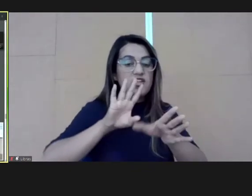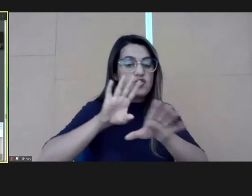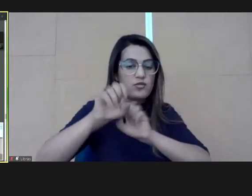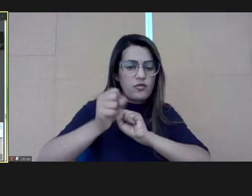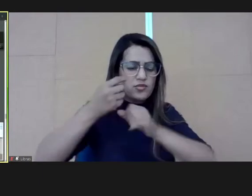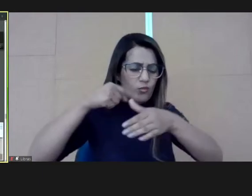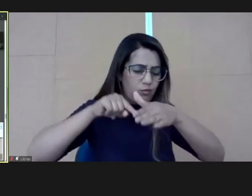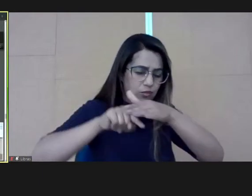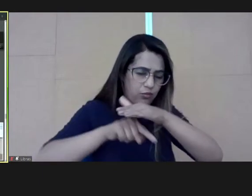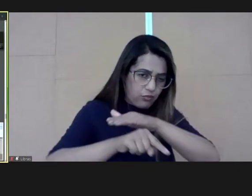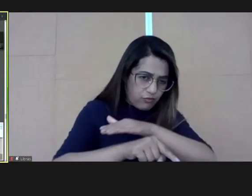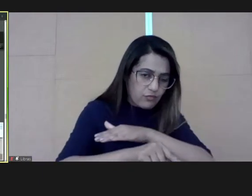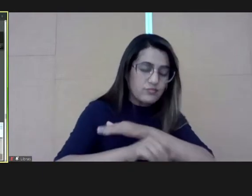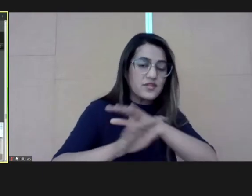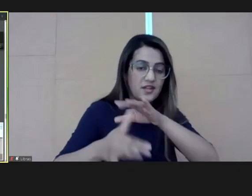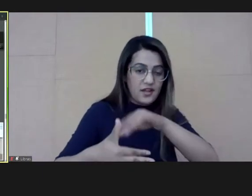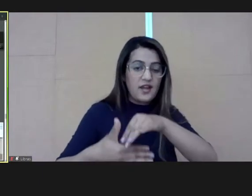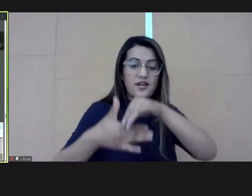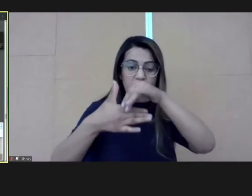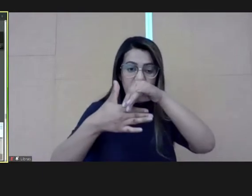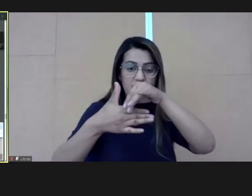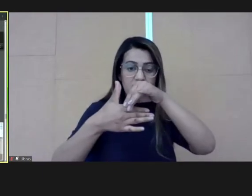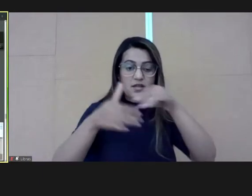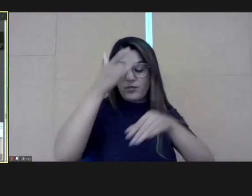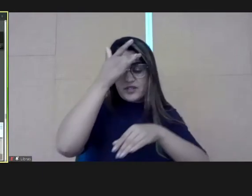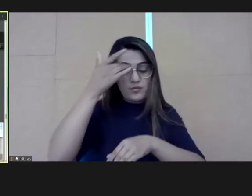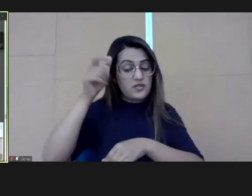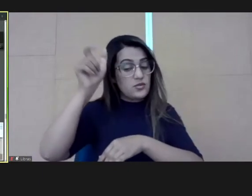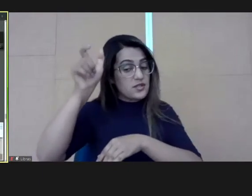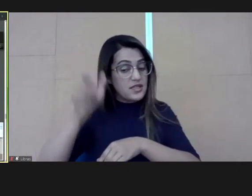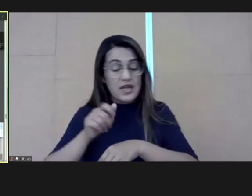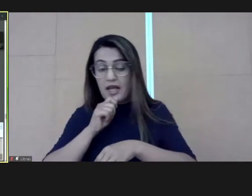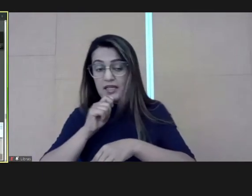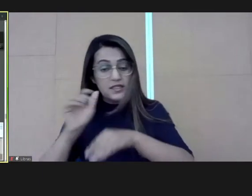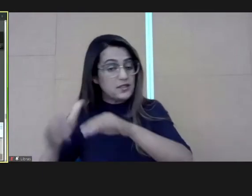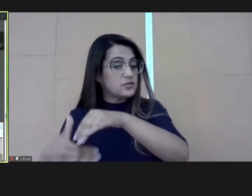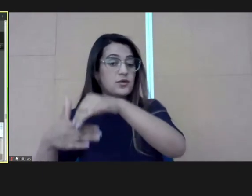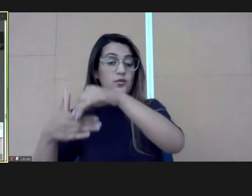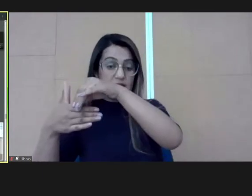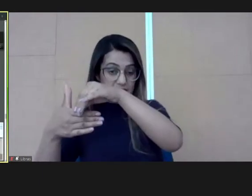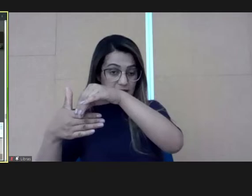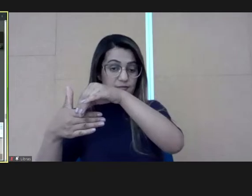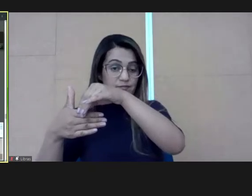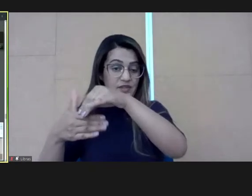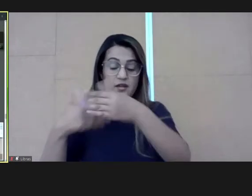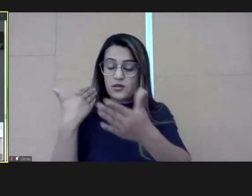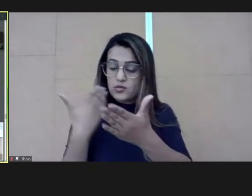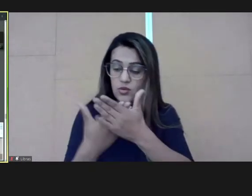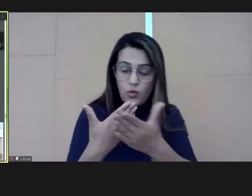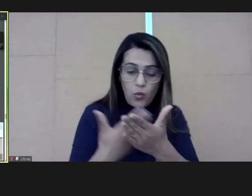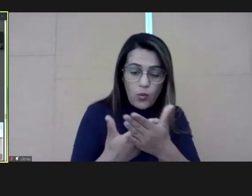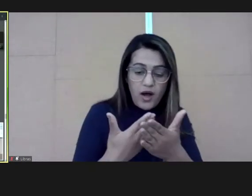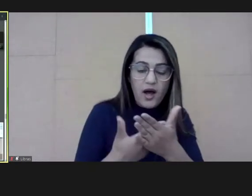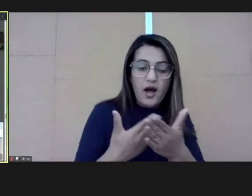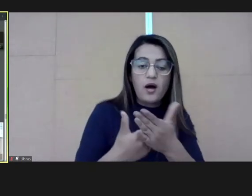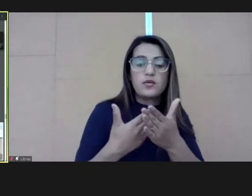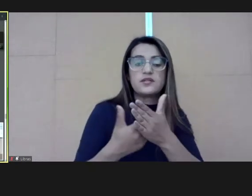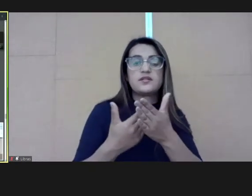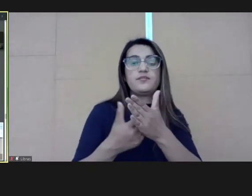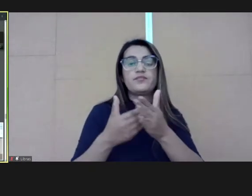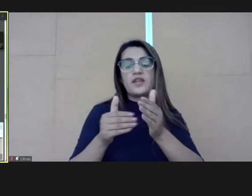a formation for those that are not leaders, not just with